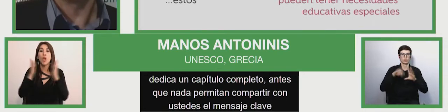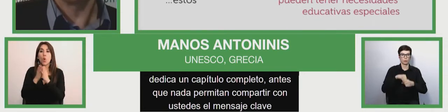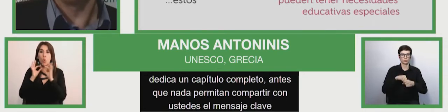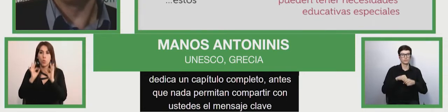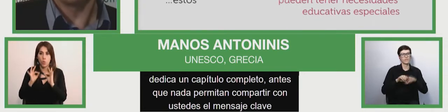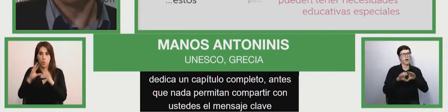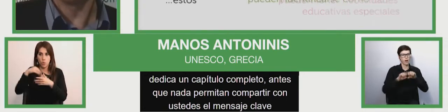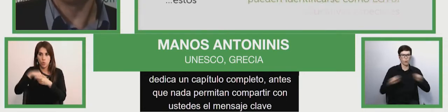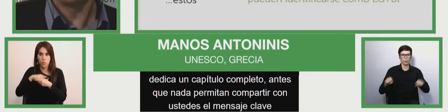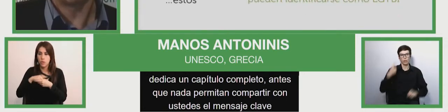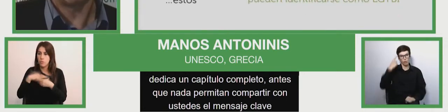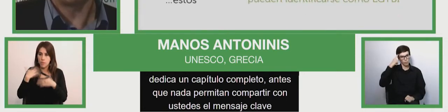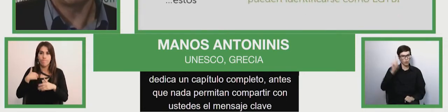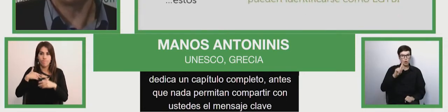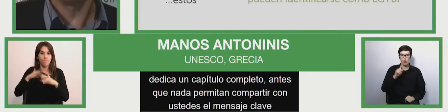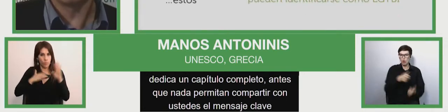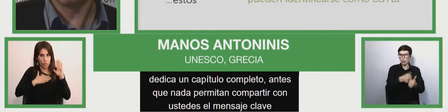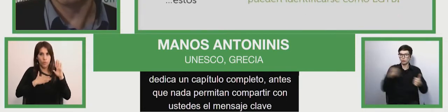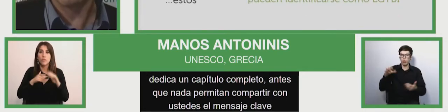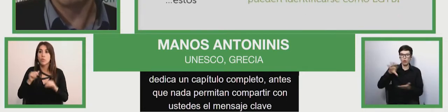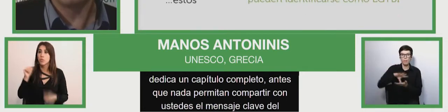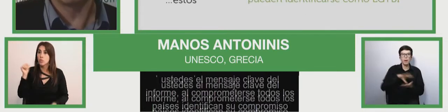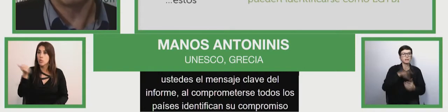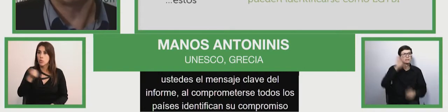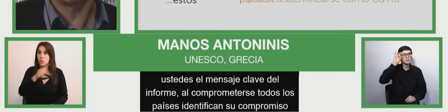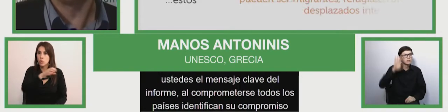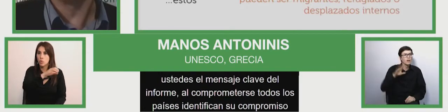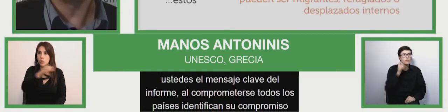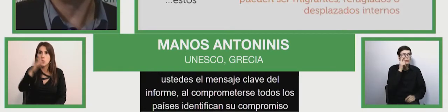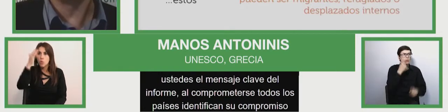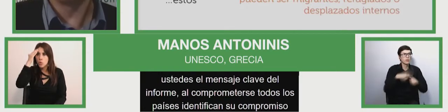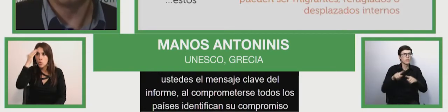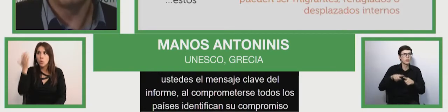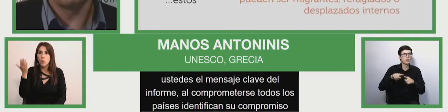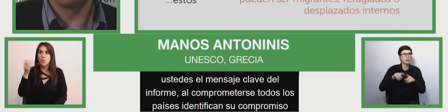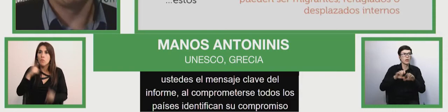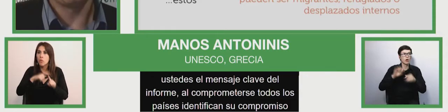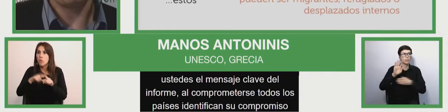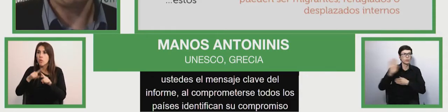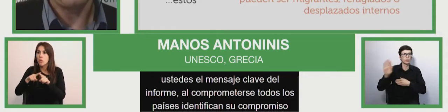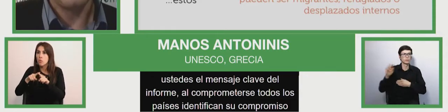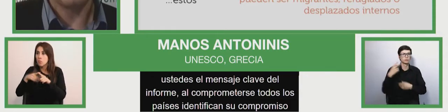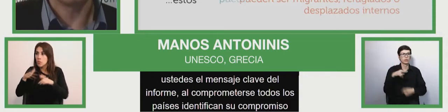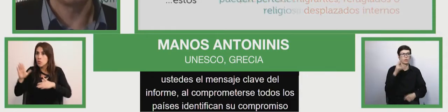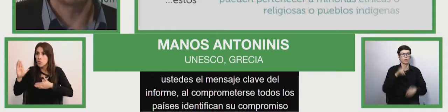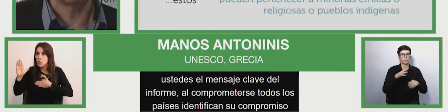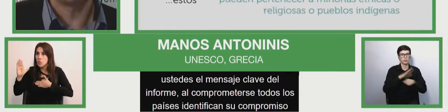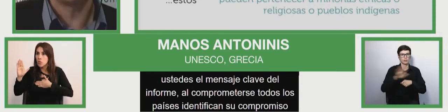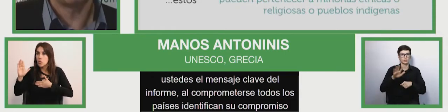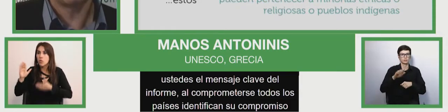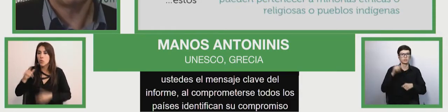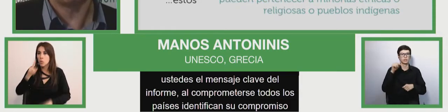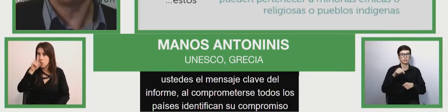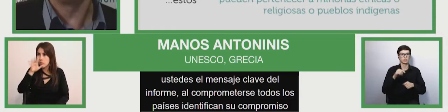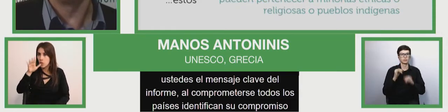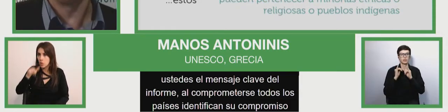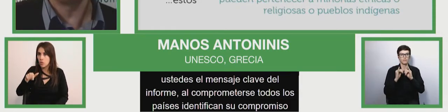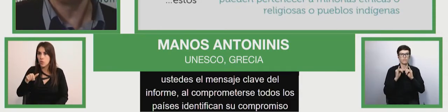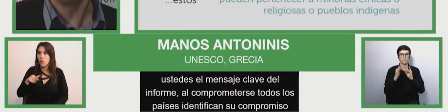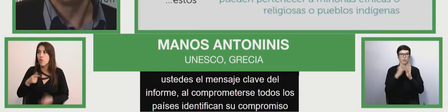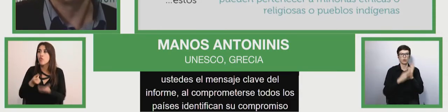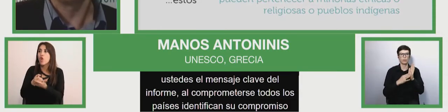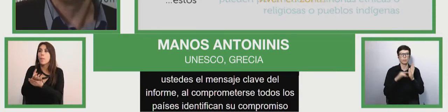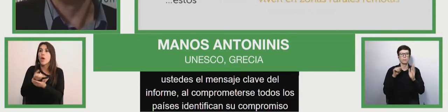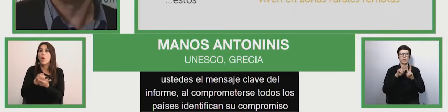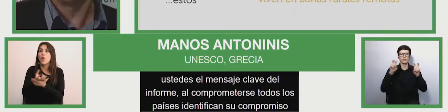clarity on the issues that they committed to in 2015. This report refers inclusion as